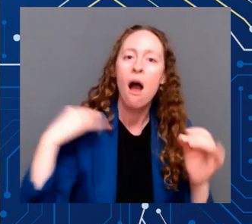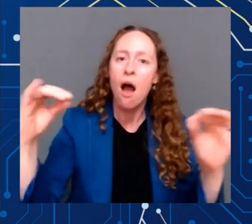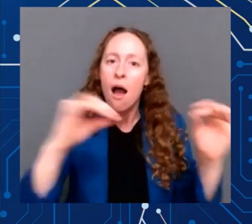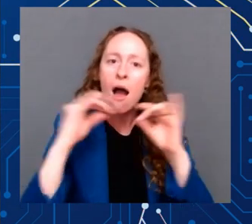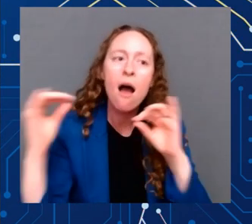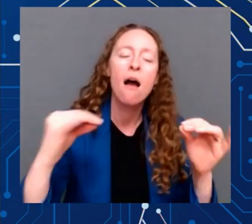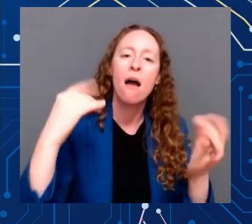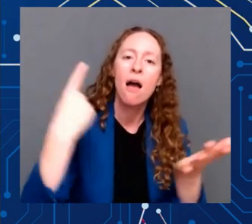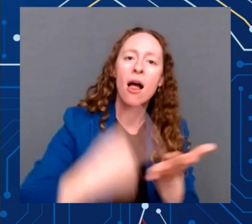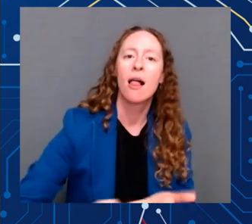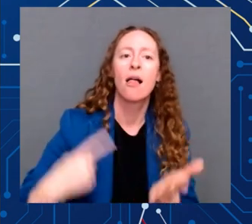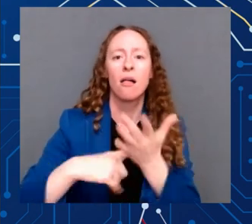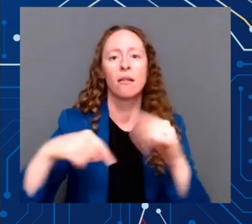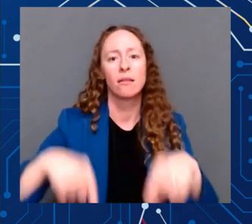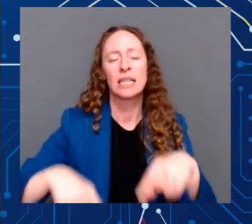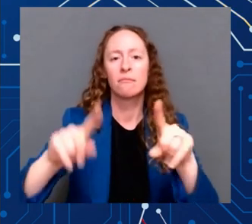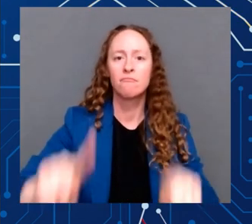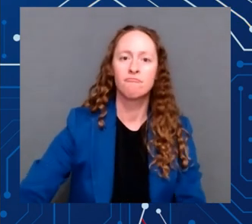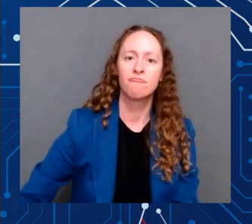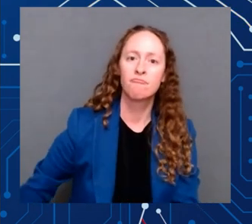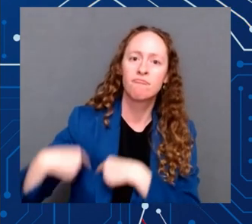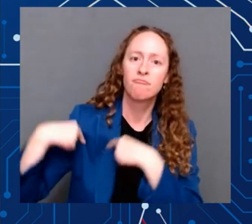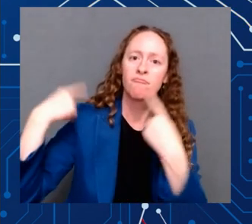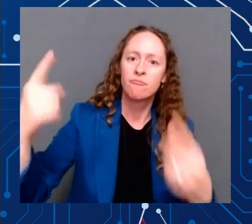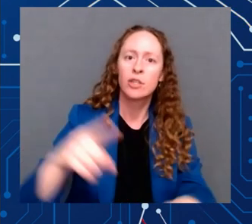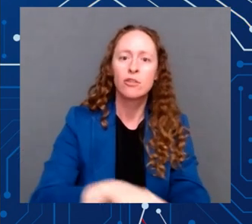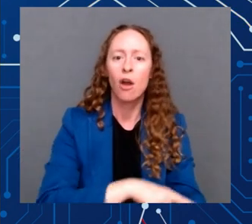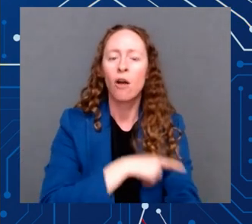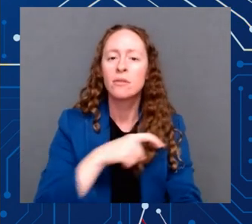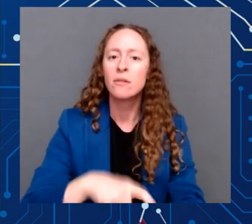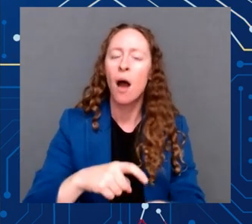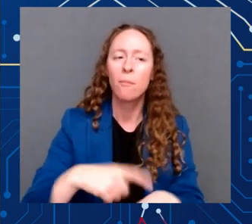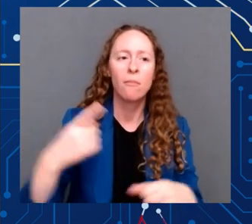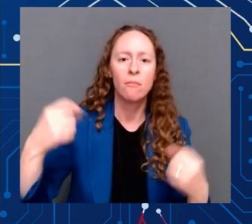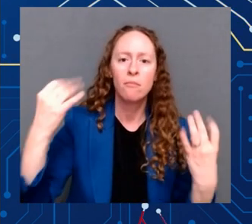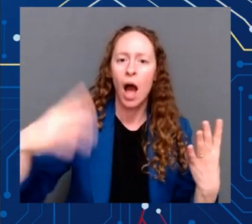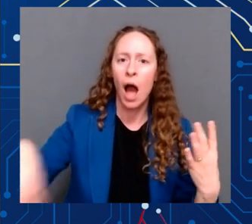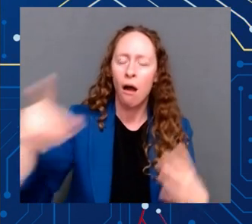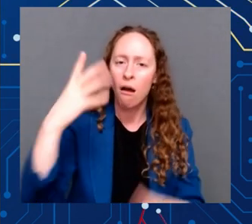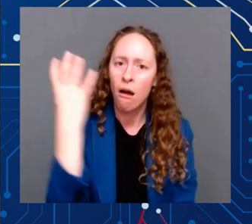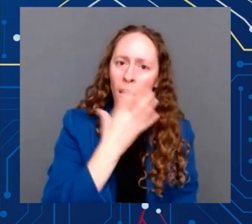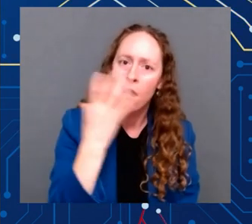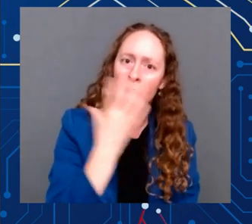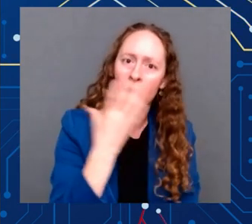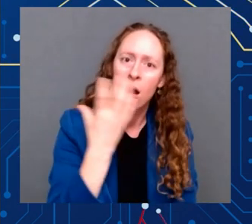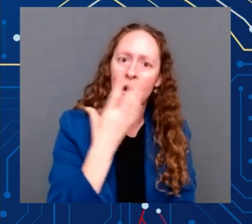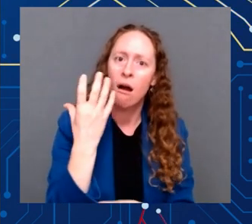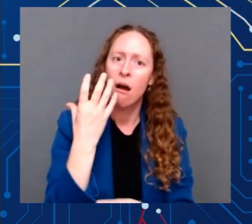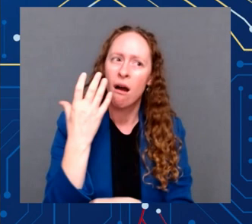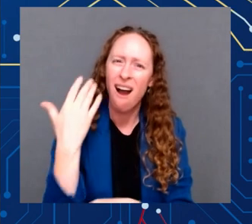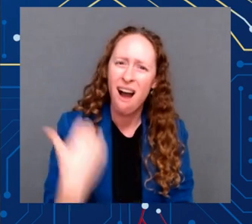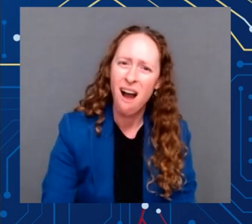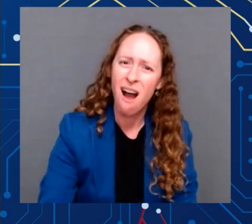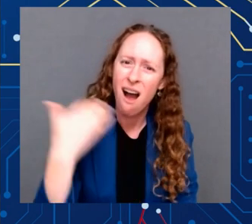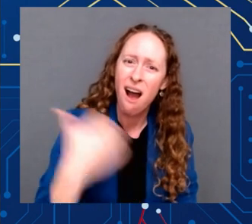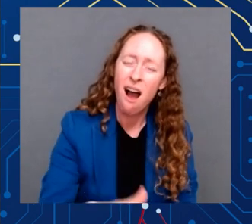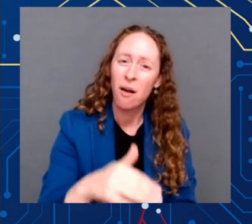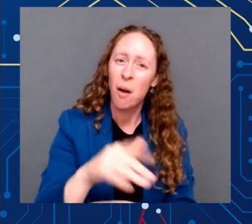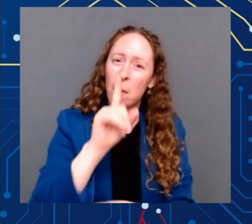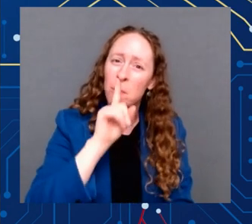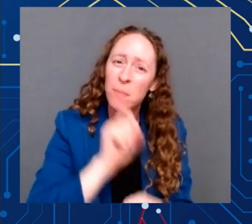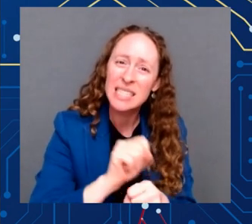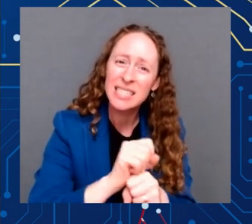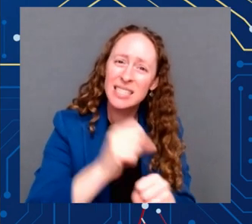accomplishment that this is because it's about science, science, science and science, jobs, jobs,